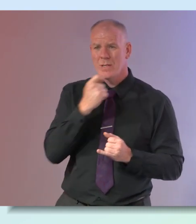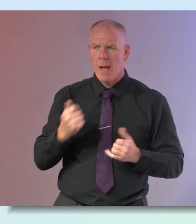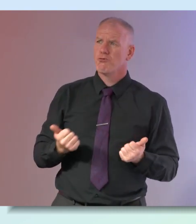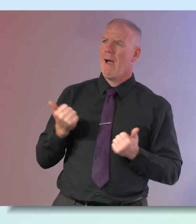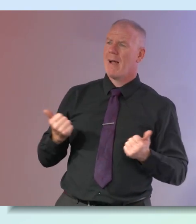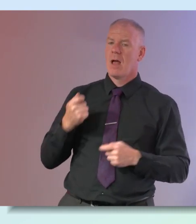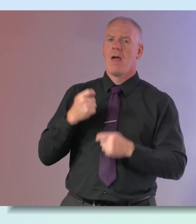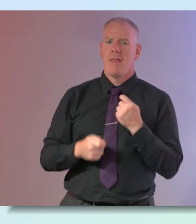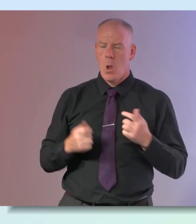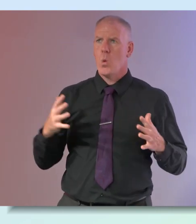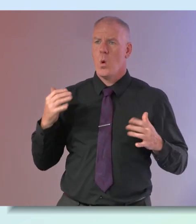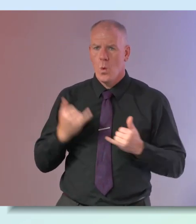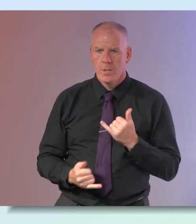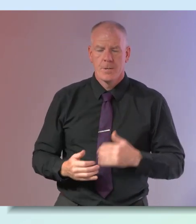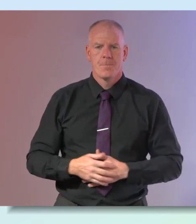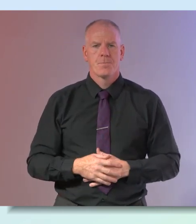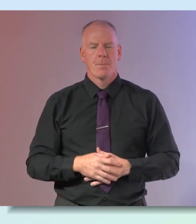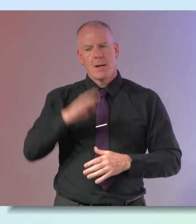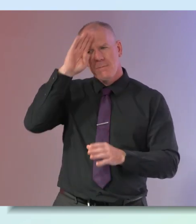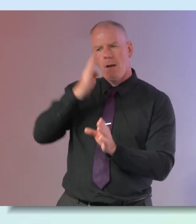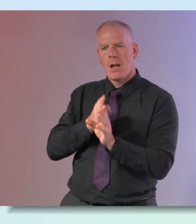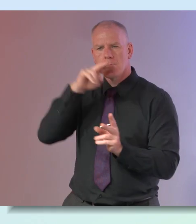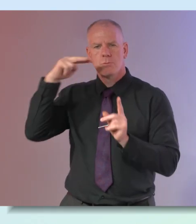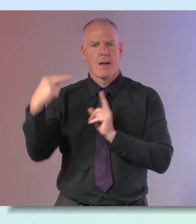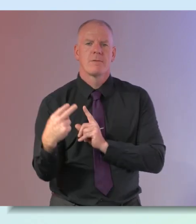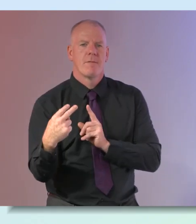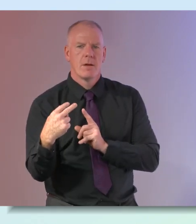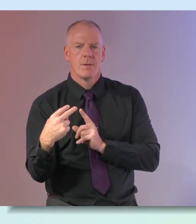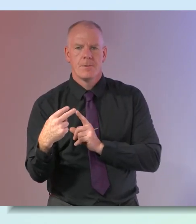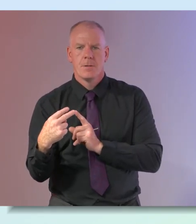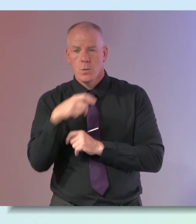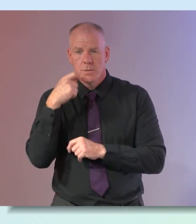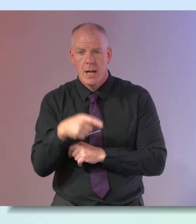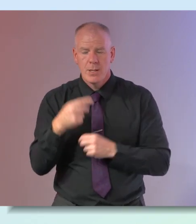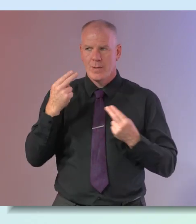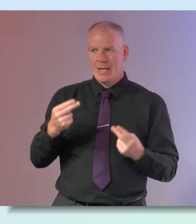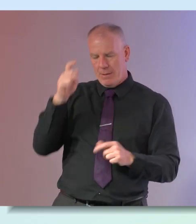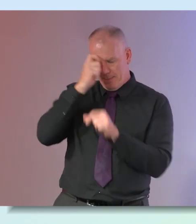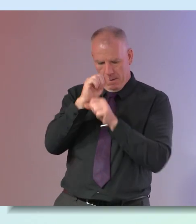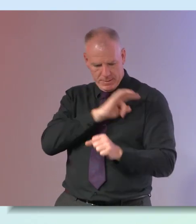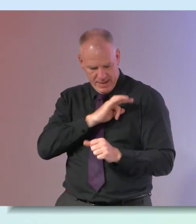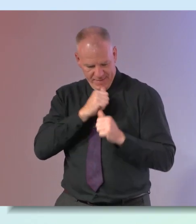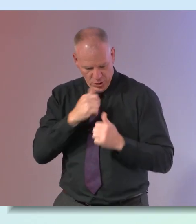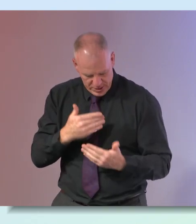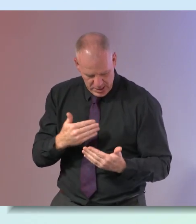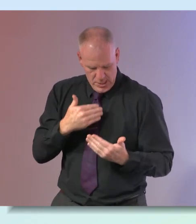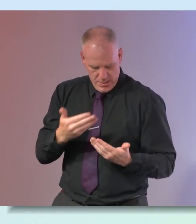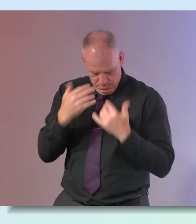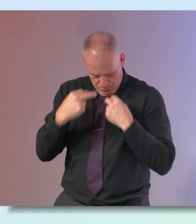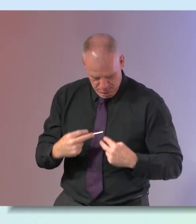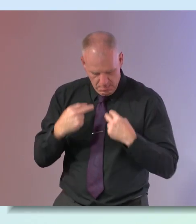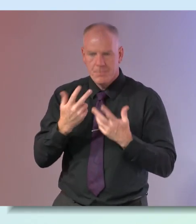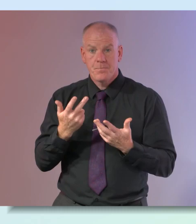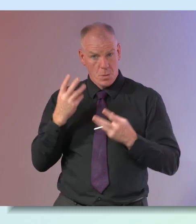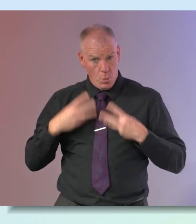grand every minute just from a psychological point of view as well i suppose you you said you need to think of of yourself i mean do you